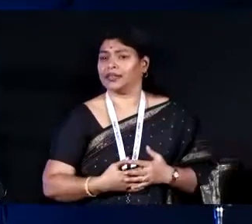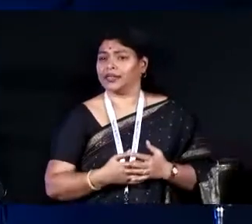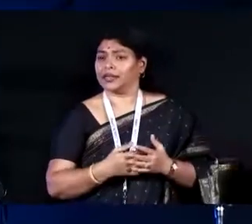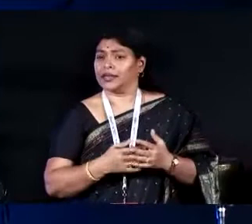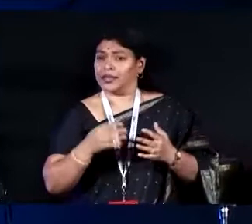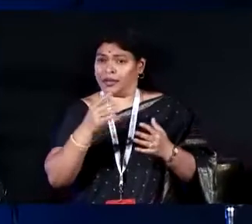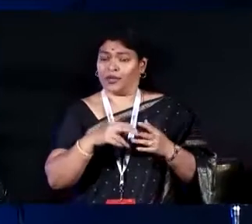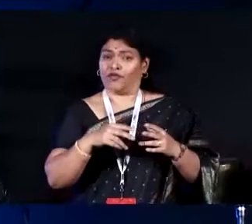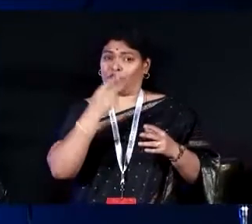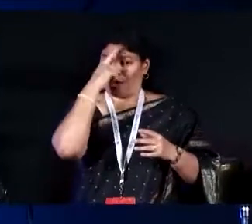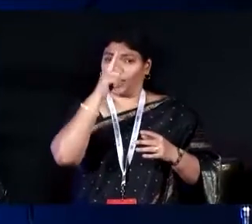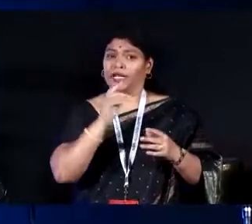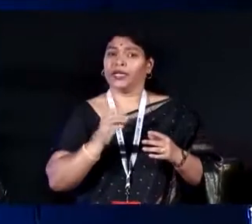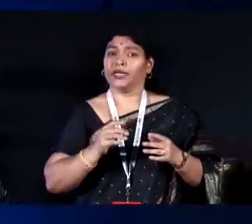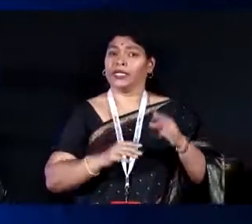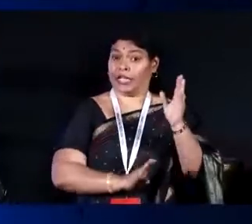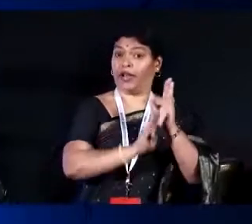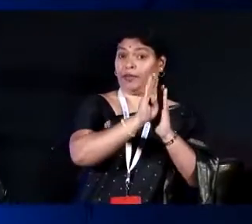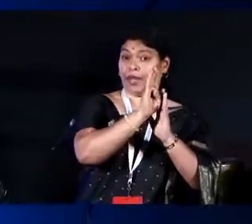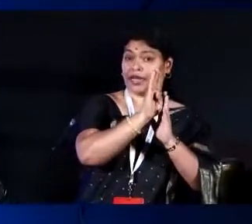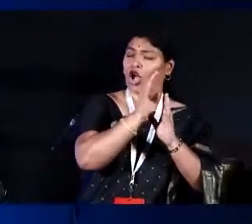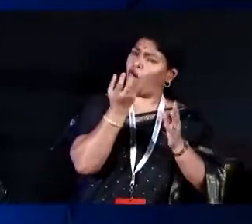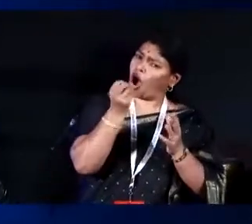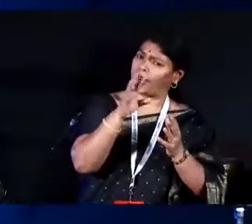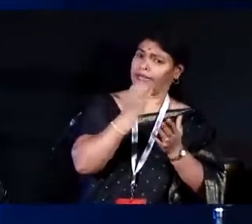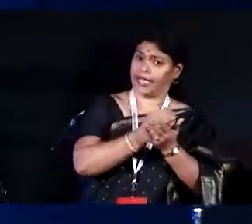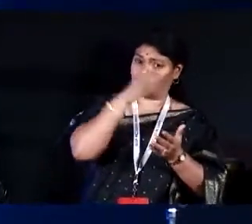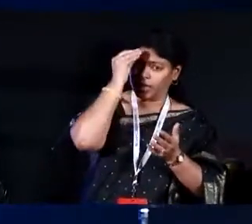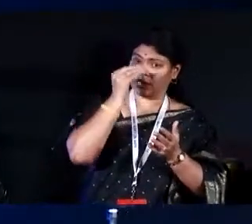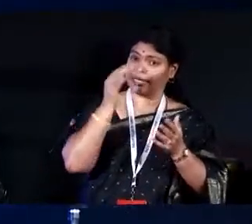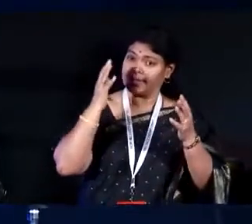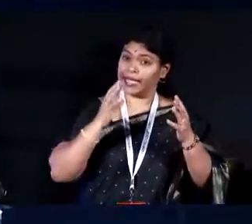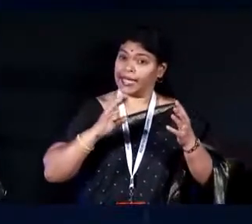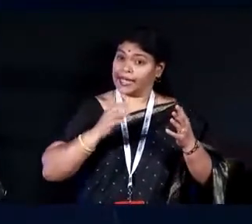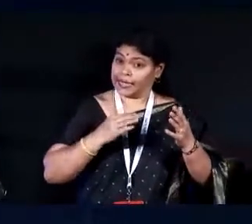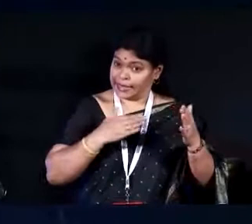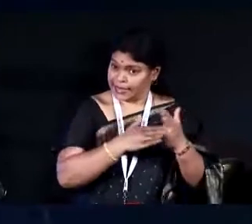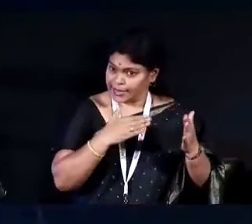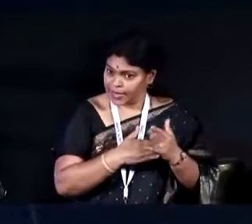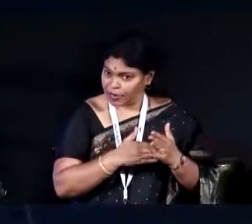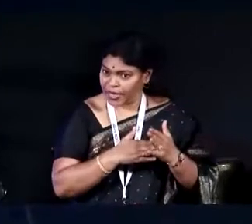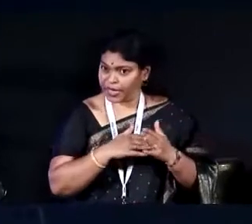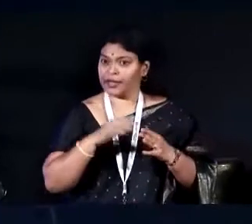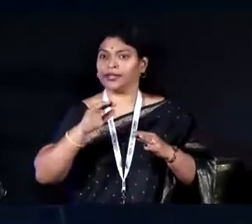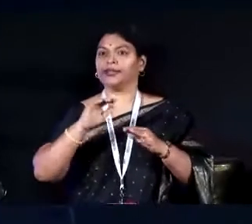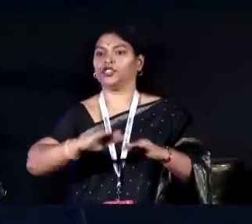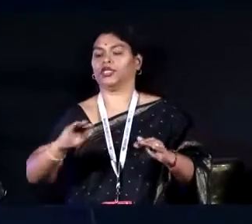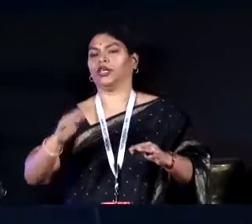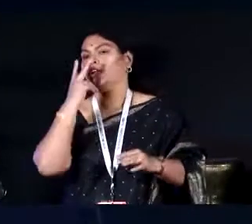do not have infrastructure or education is also hampering because the kids cannot see.